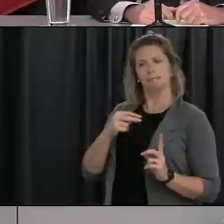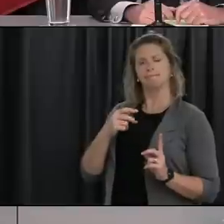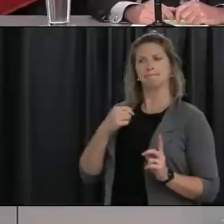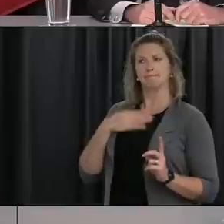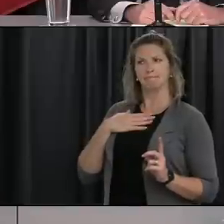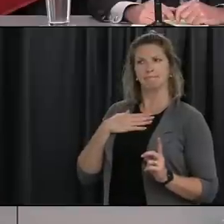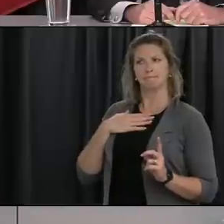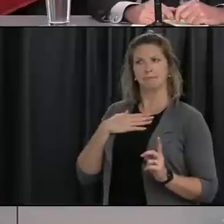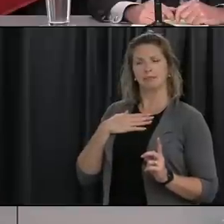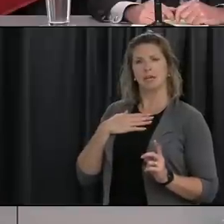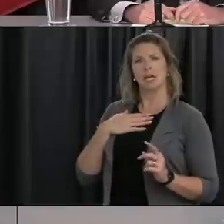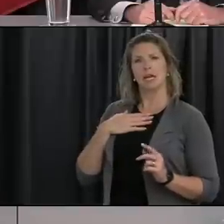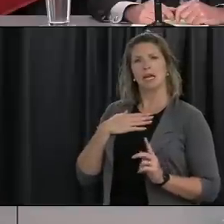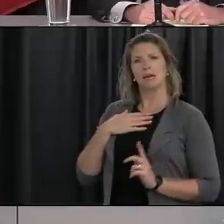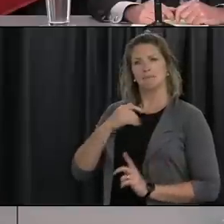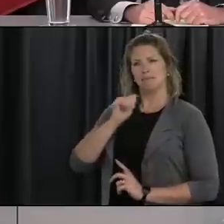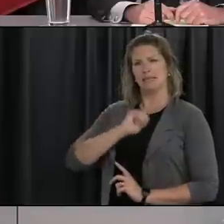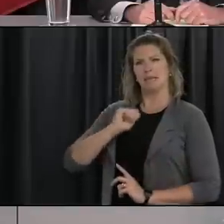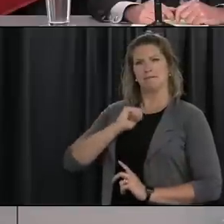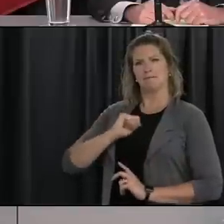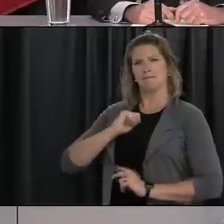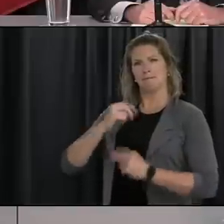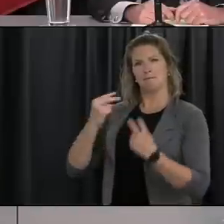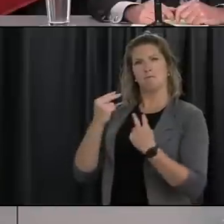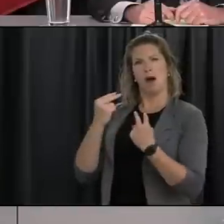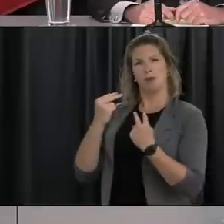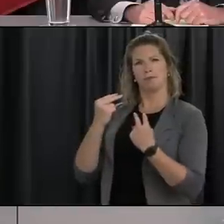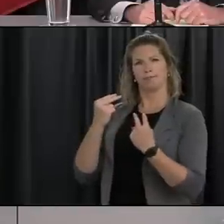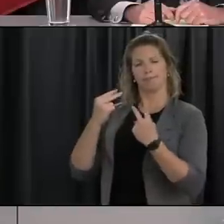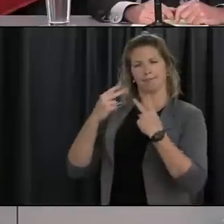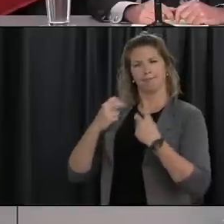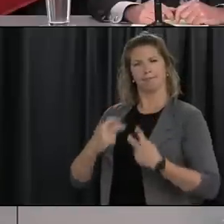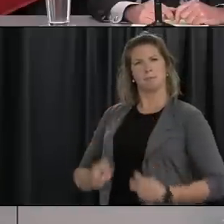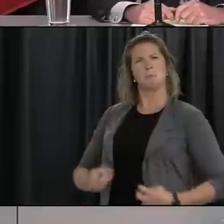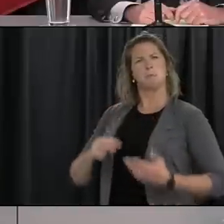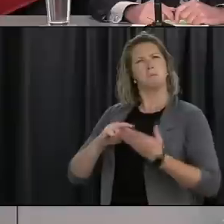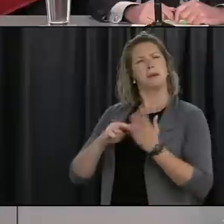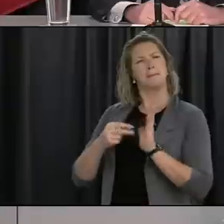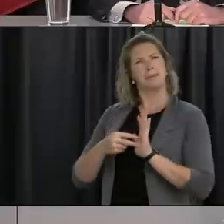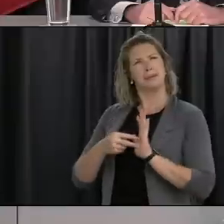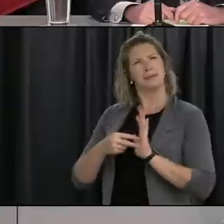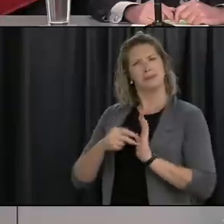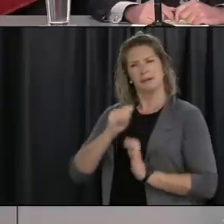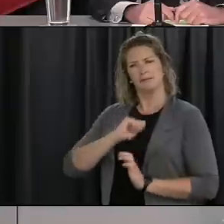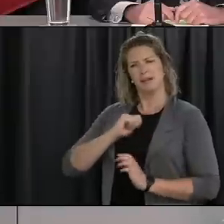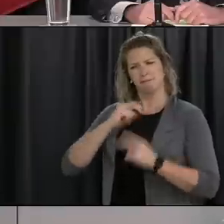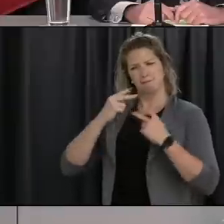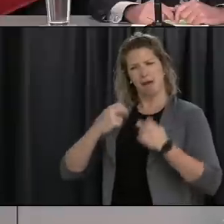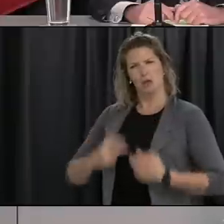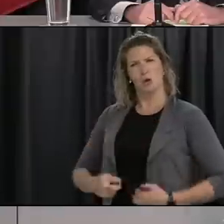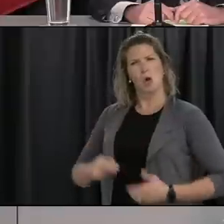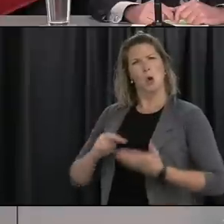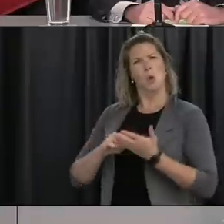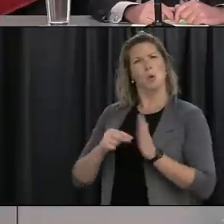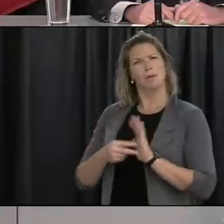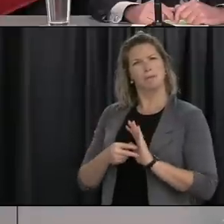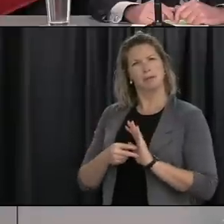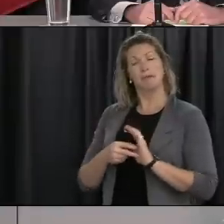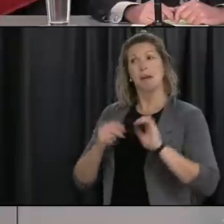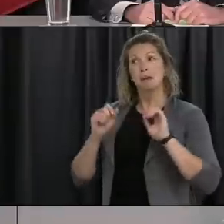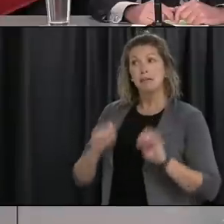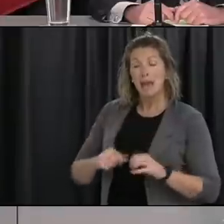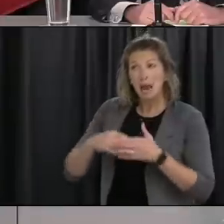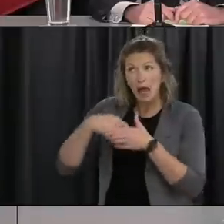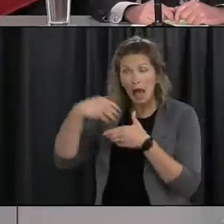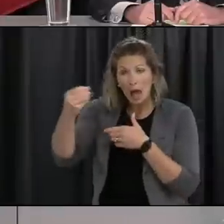category of self-monitoring can you just explain to us how that means what that means for their day-to-day can they go to work can they continue